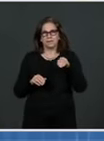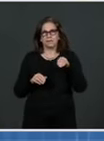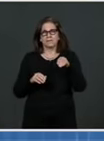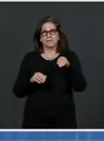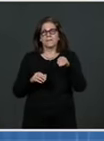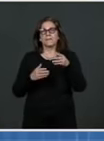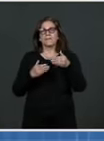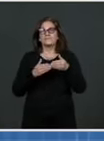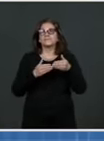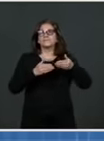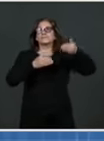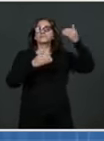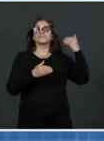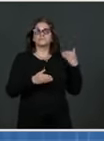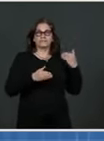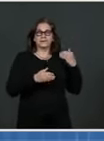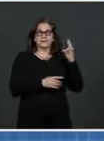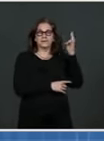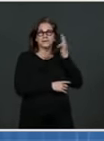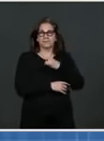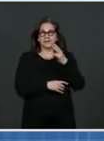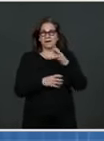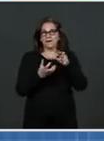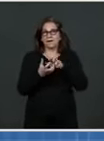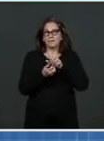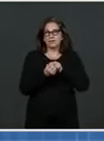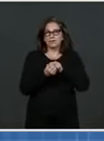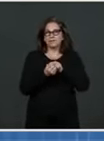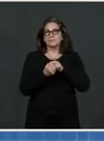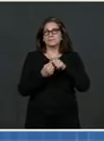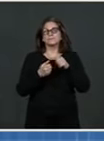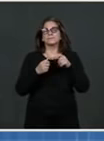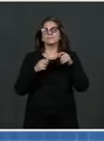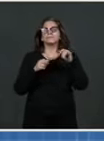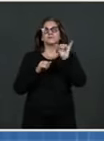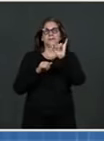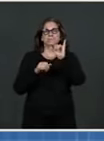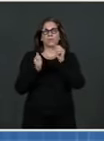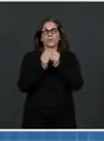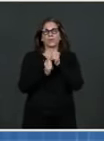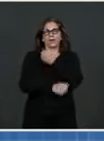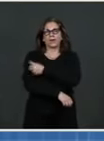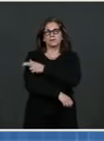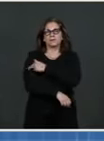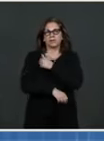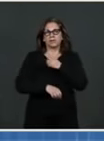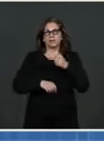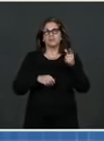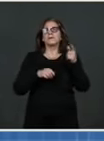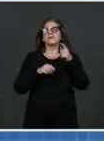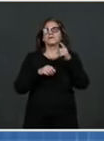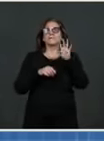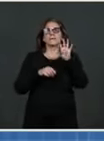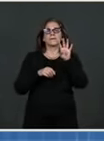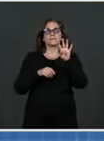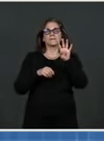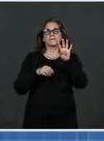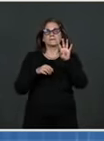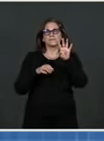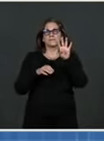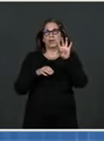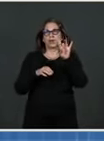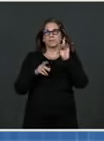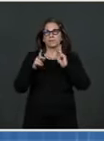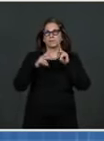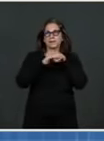increased. The most recent seven-day average, about 48 admission — 4,800 admissions per day, is up from 4,600